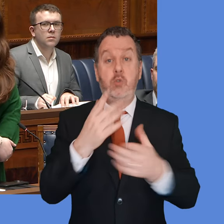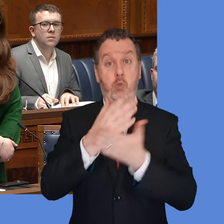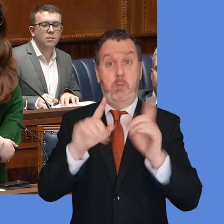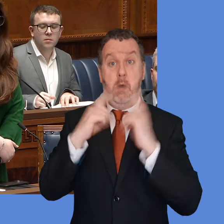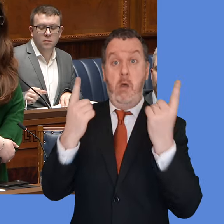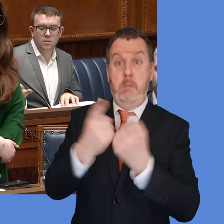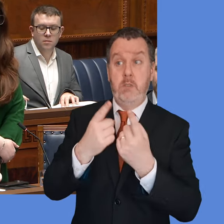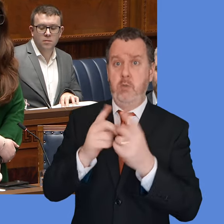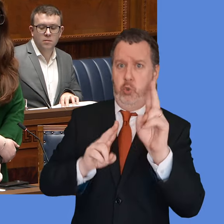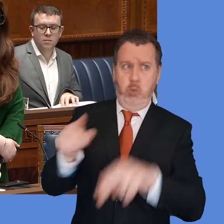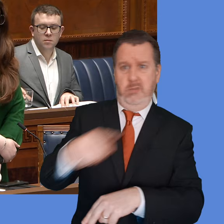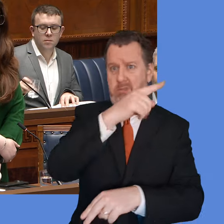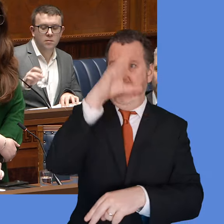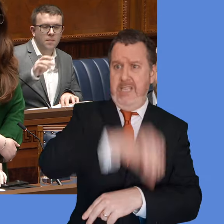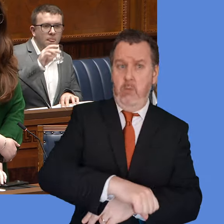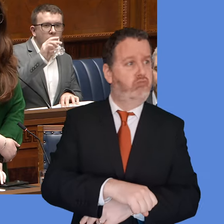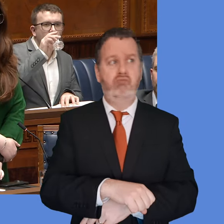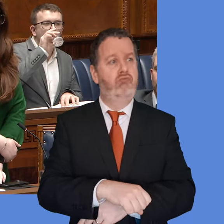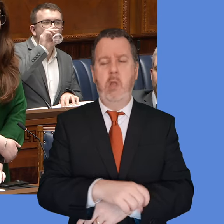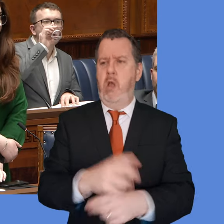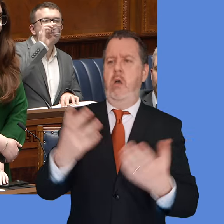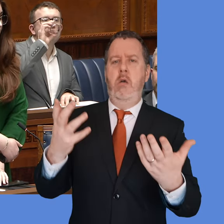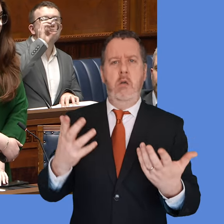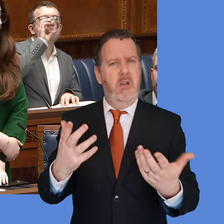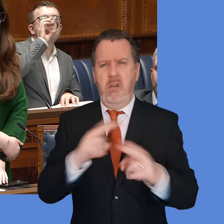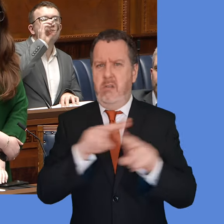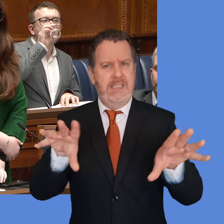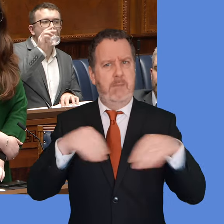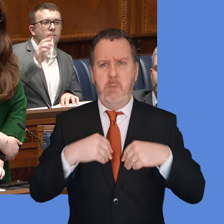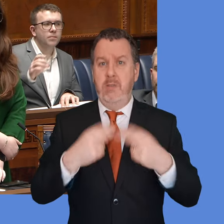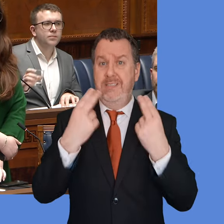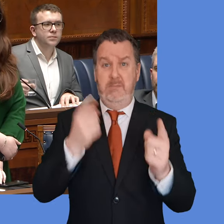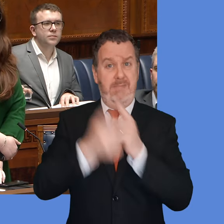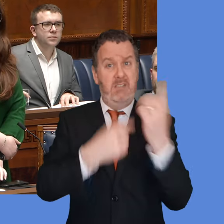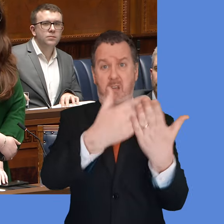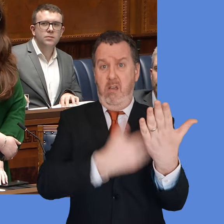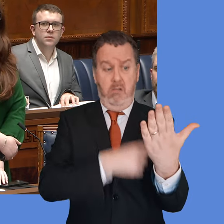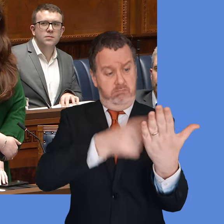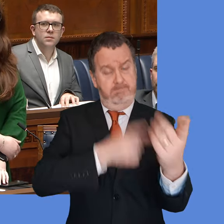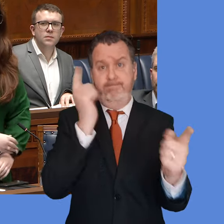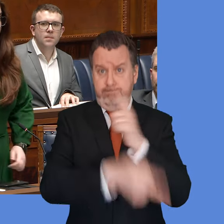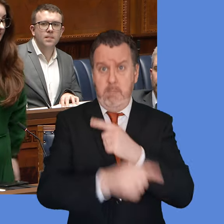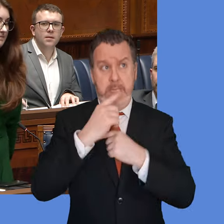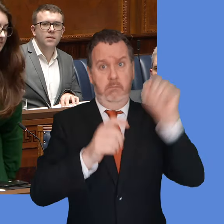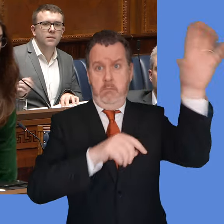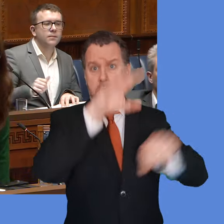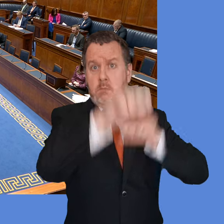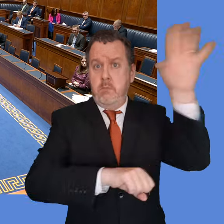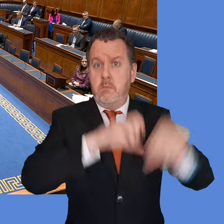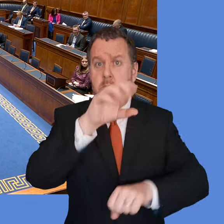the relevant departments or agencies refusing to remove them is completely unacceptable, and we need legislation to tackle and regulate this?